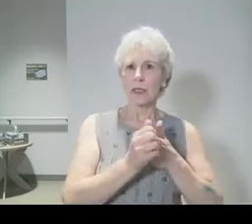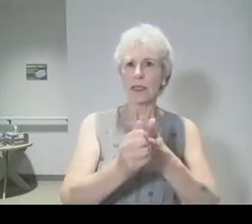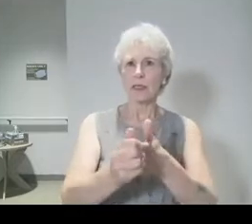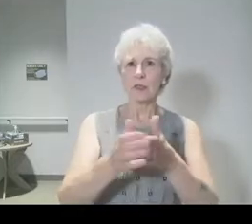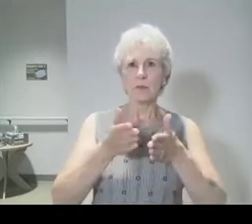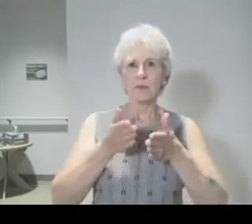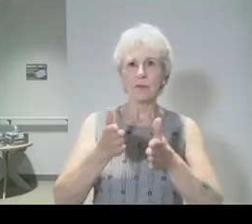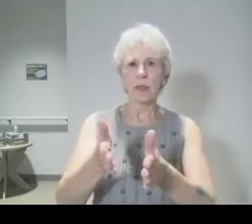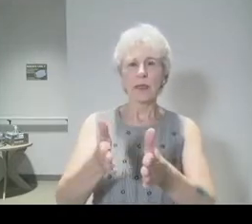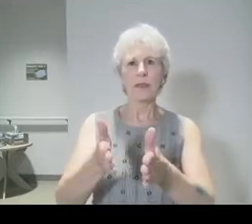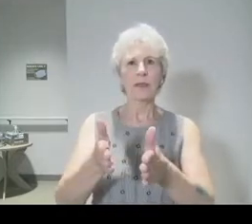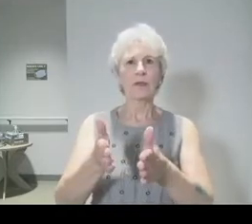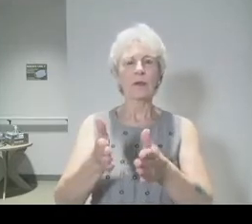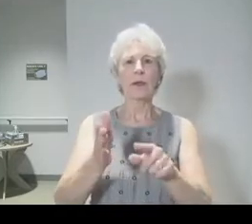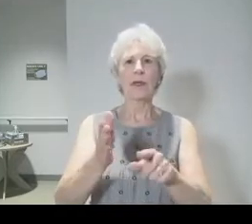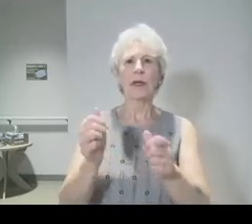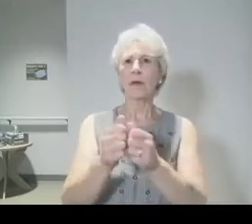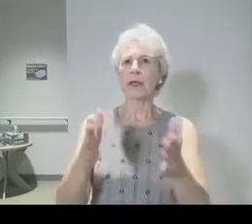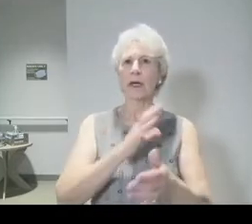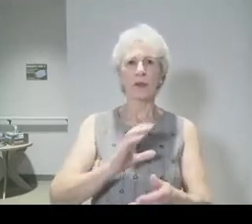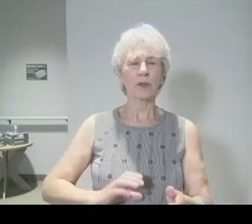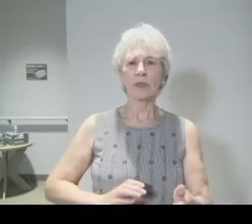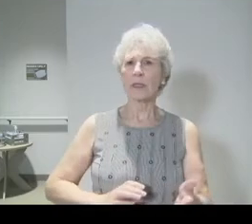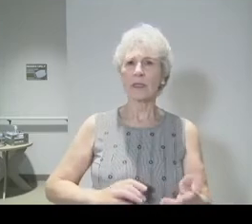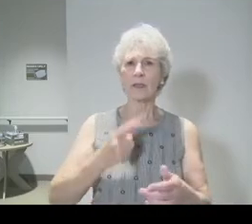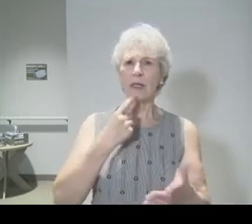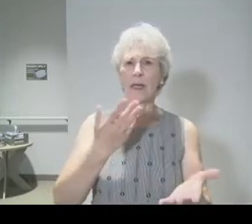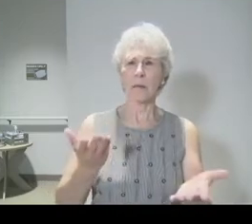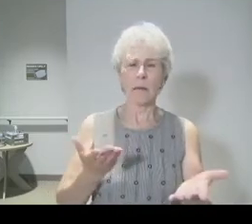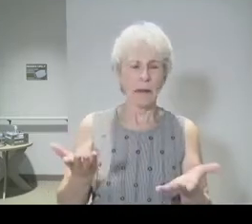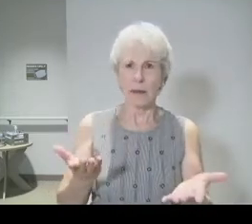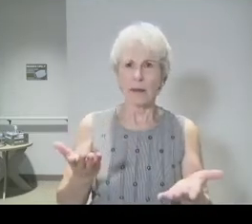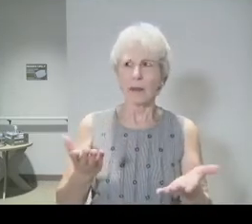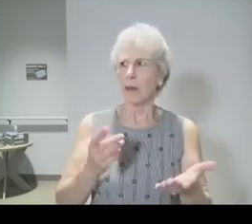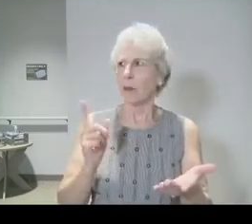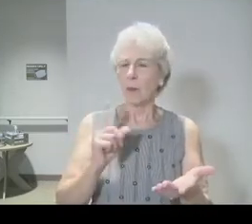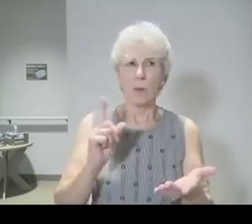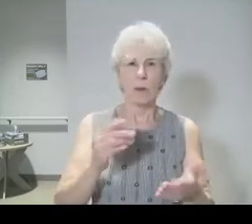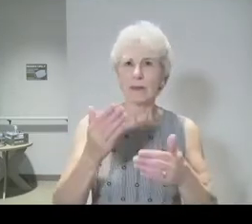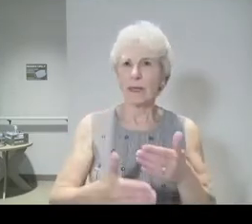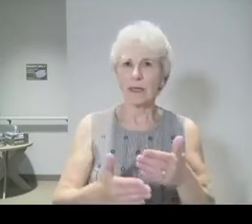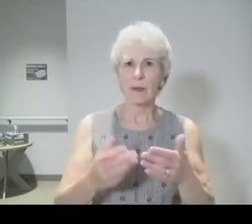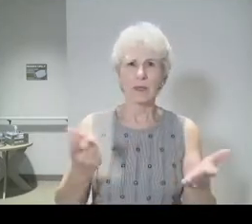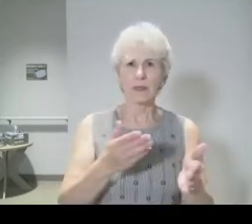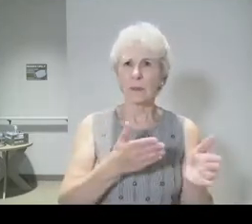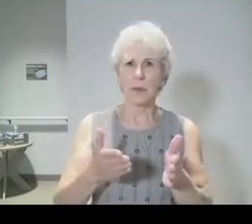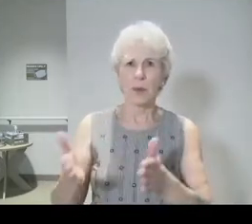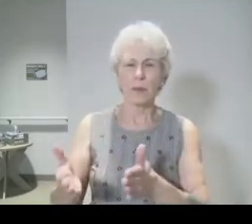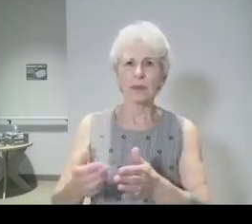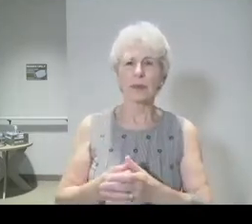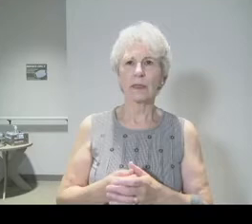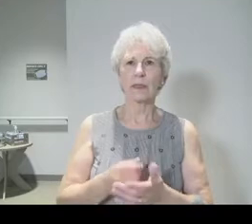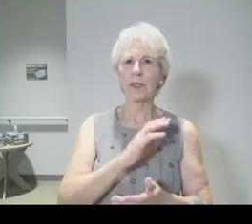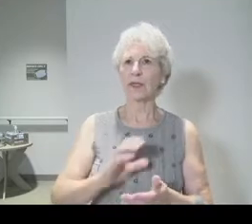path to where without Christianity you say, where does it end? What was the purpose? And